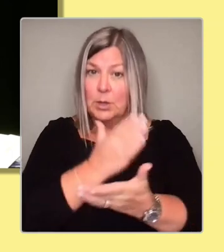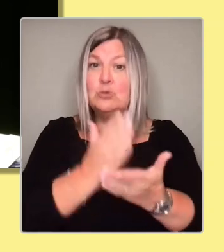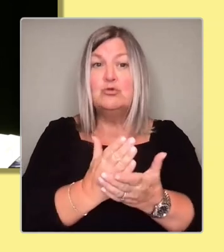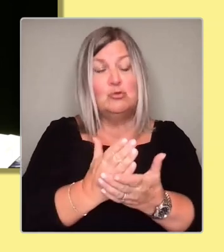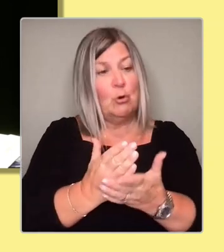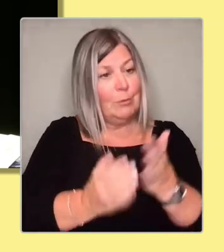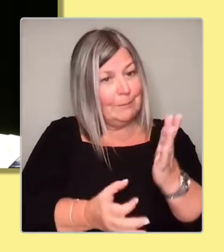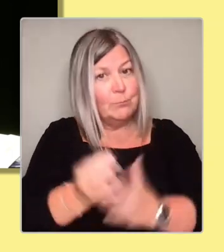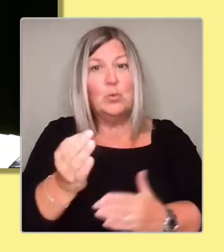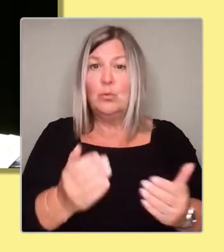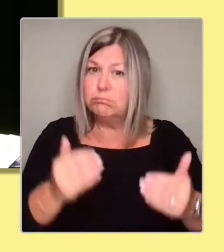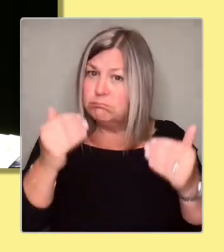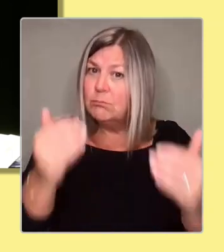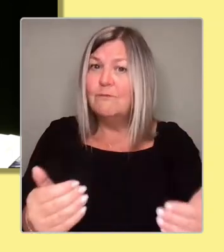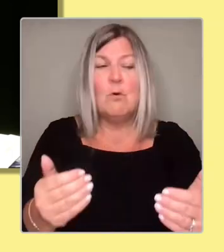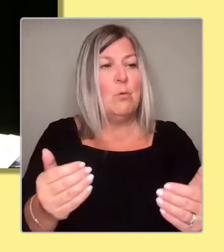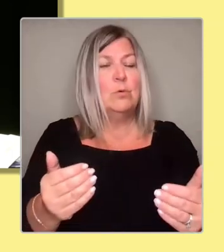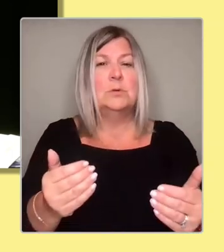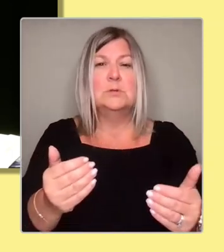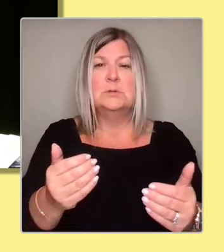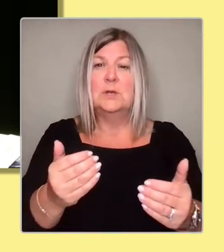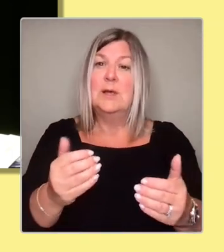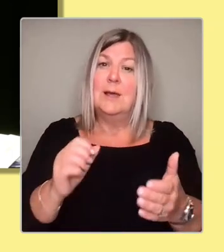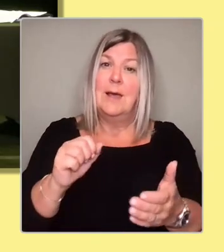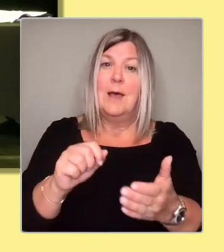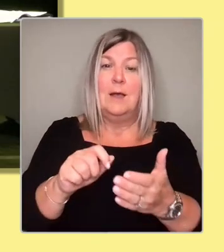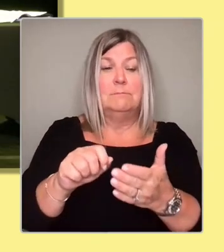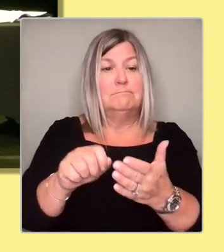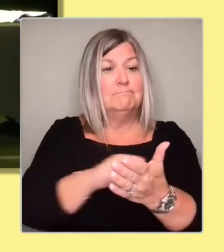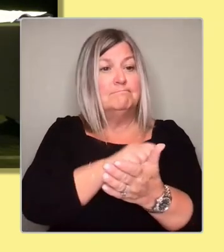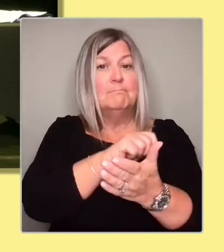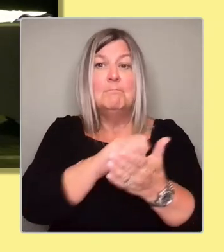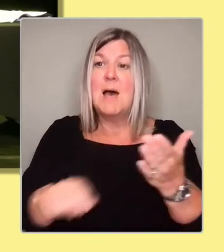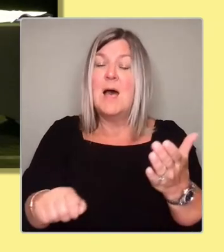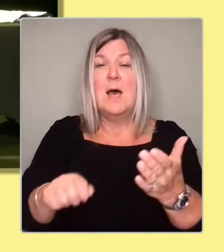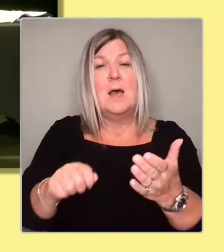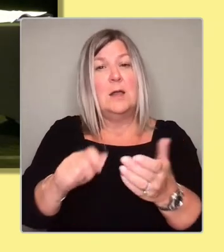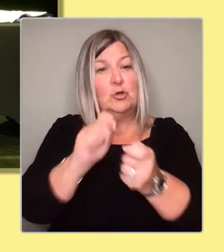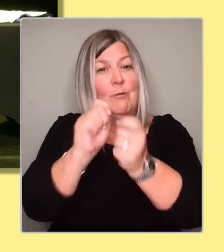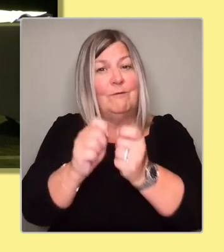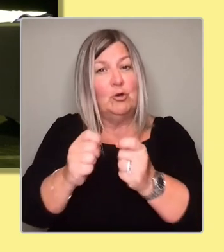practices is an important step for me. Thanks very much.